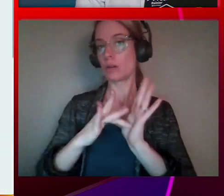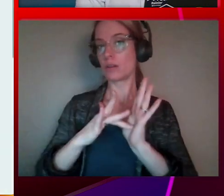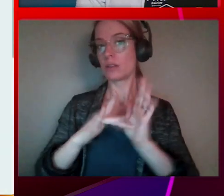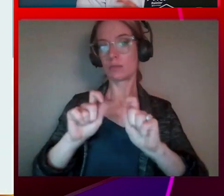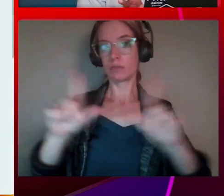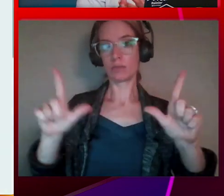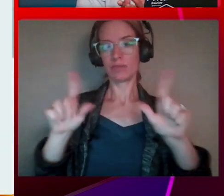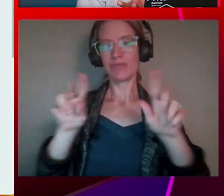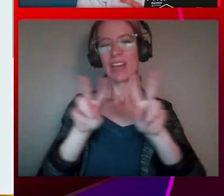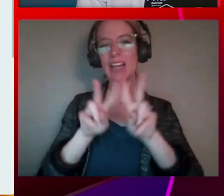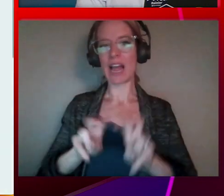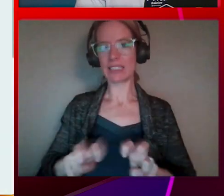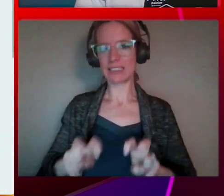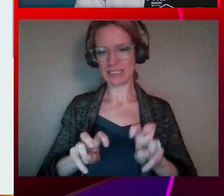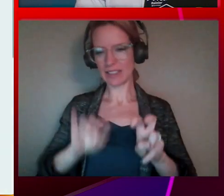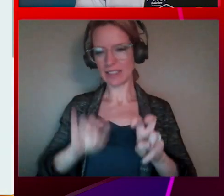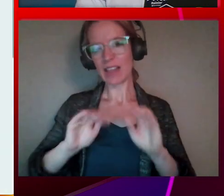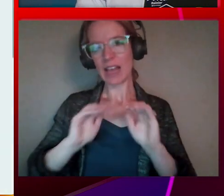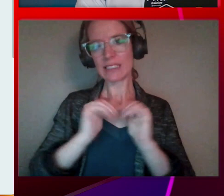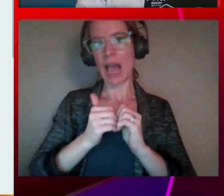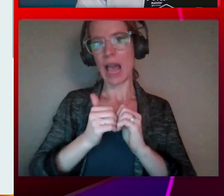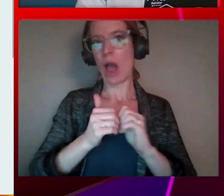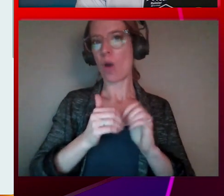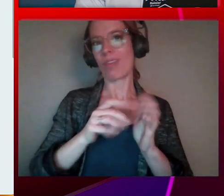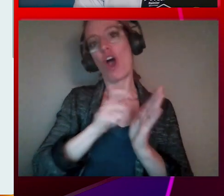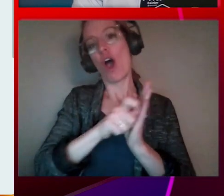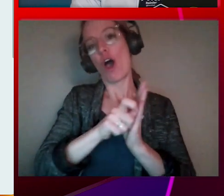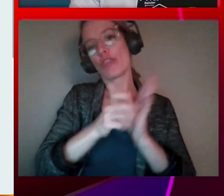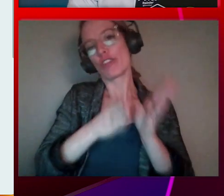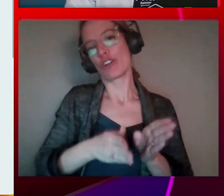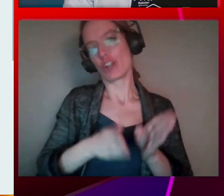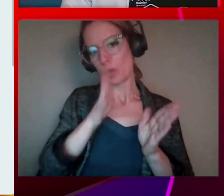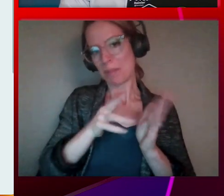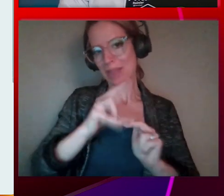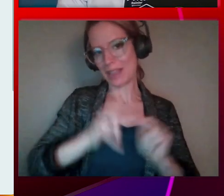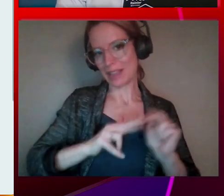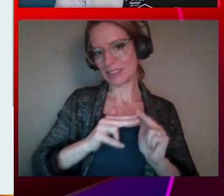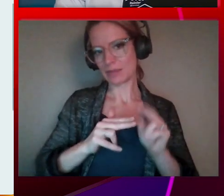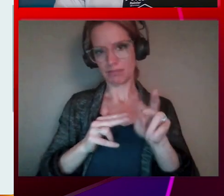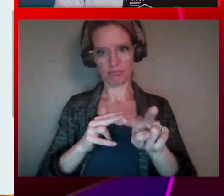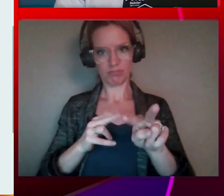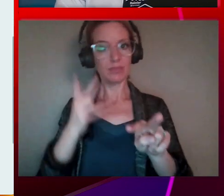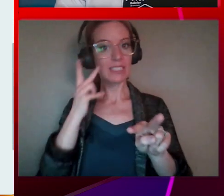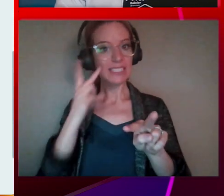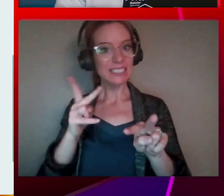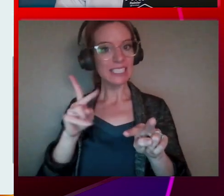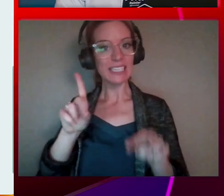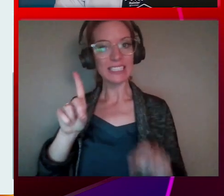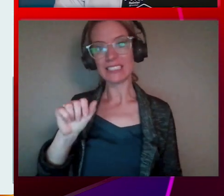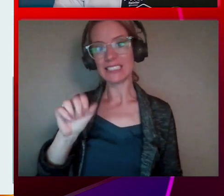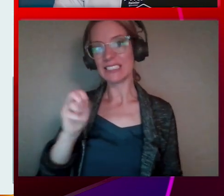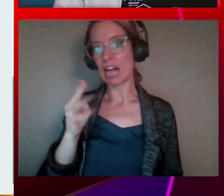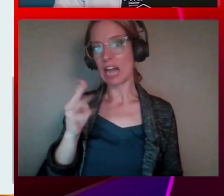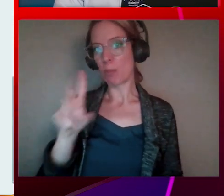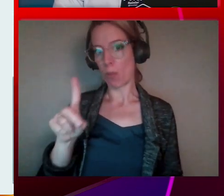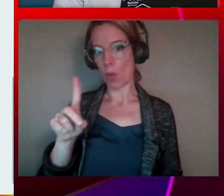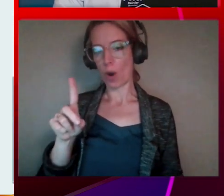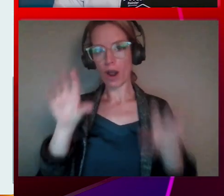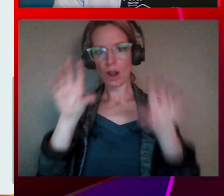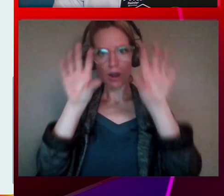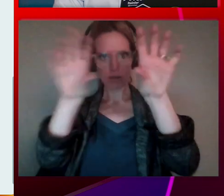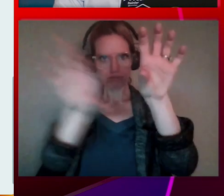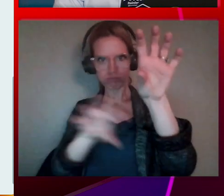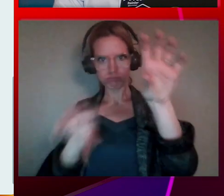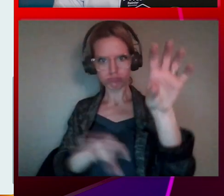will build. And you see that this is a dashboard sheet. Everything is interactive. You have